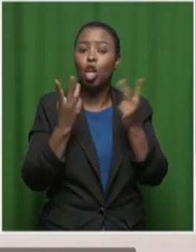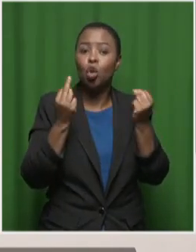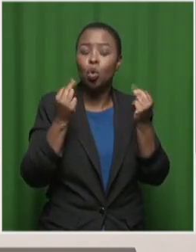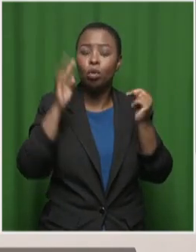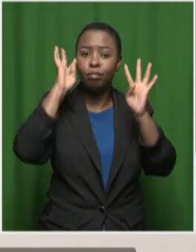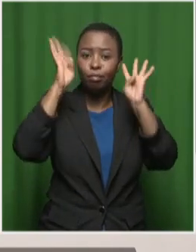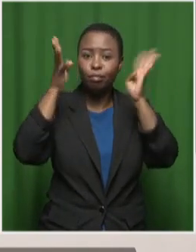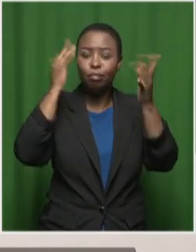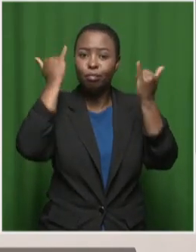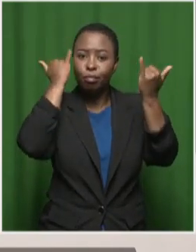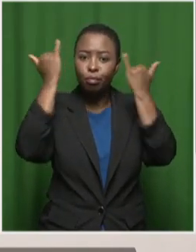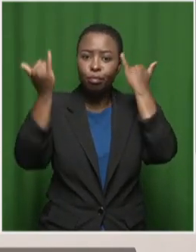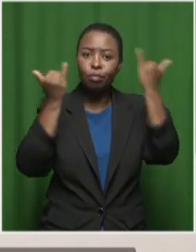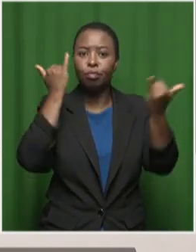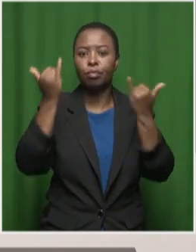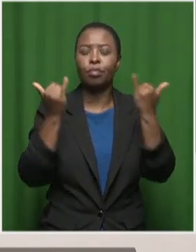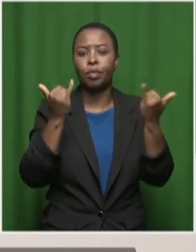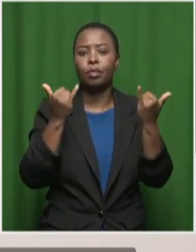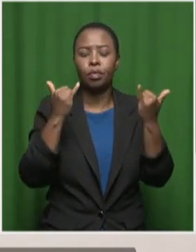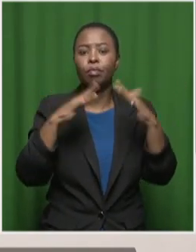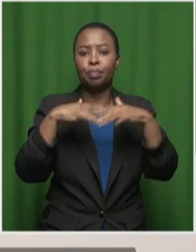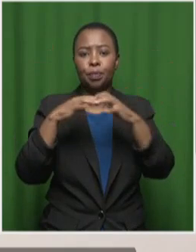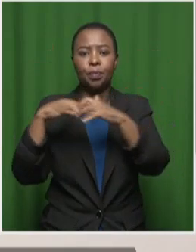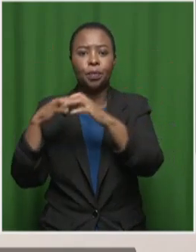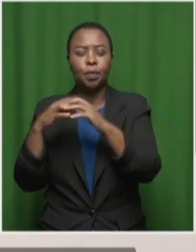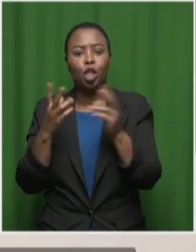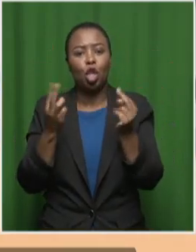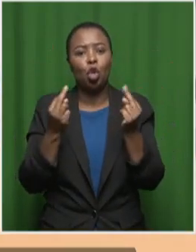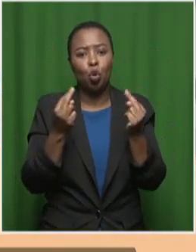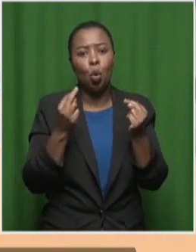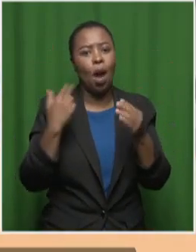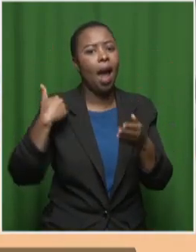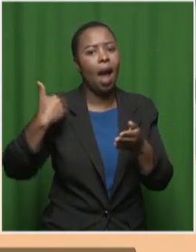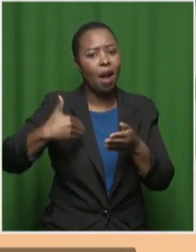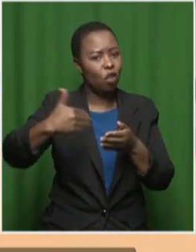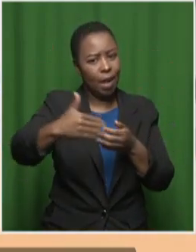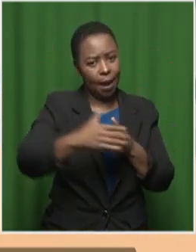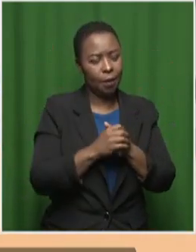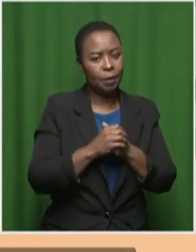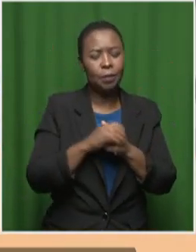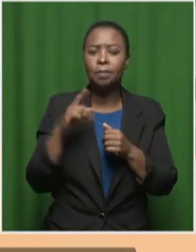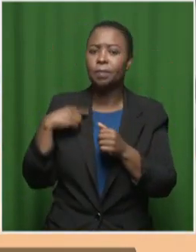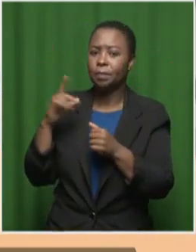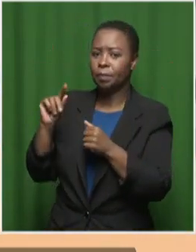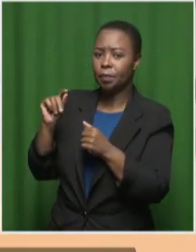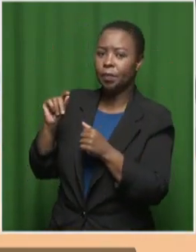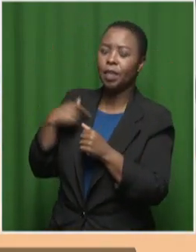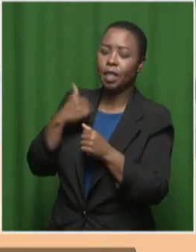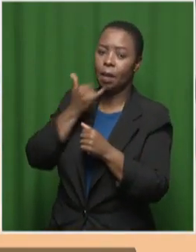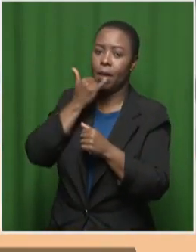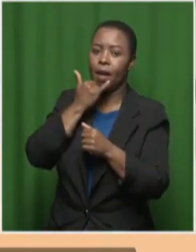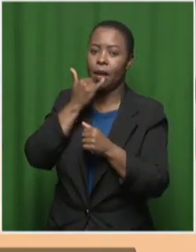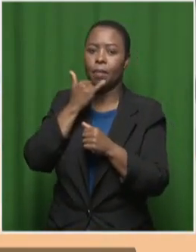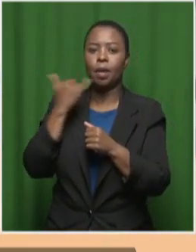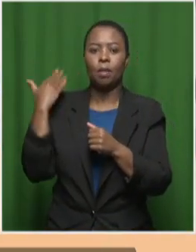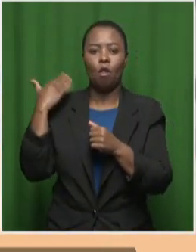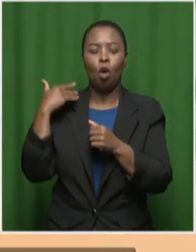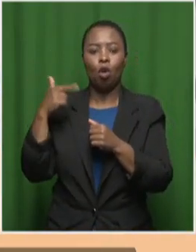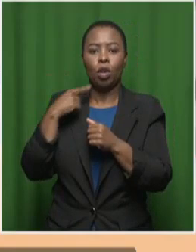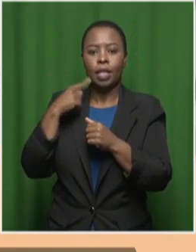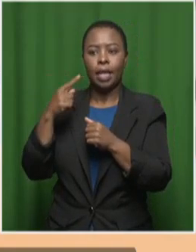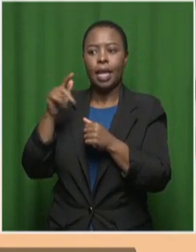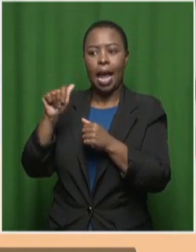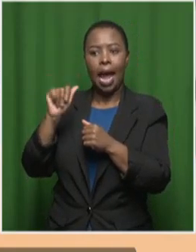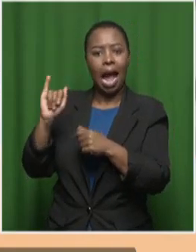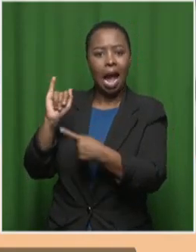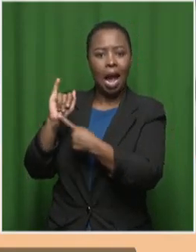and new possibilities emerging every single day. Yeah, I'm actually clear that earlier on you touched on, you know, one facet of